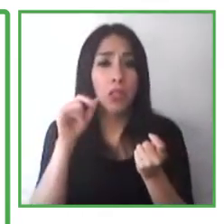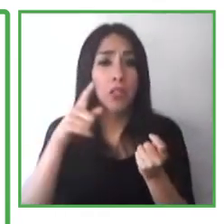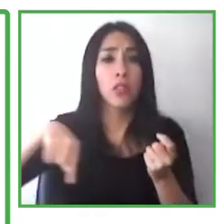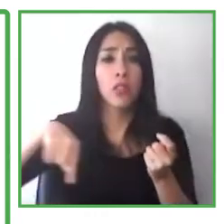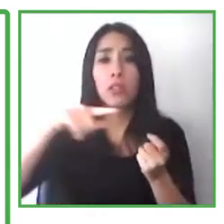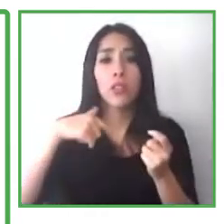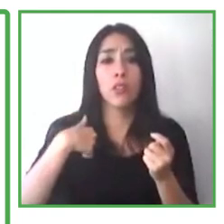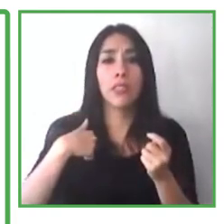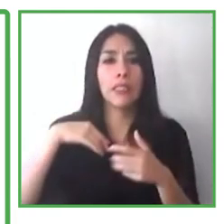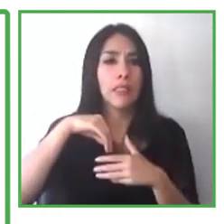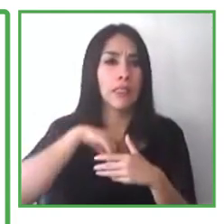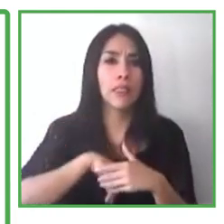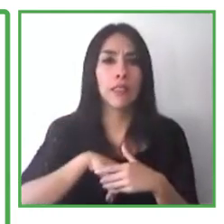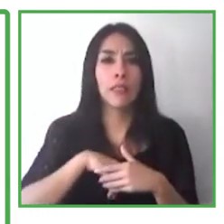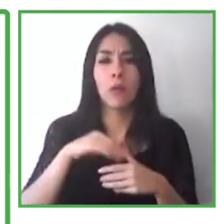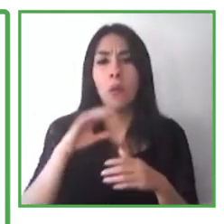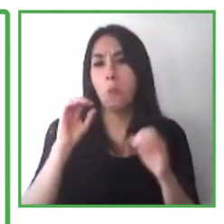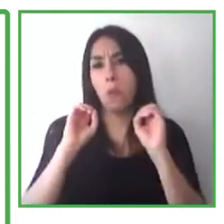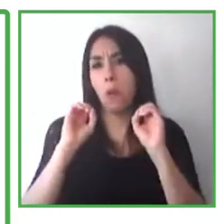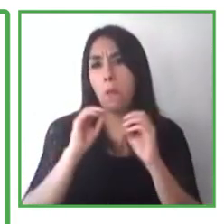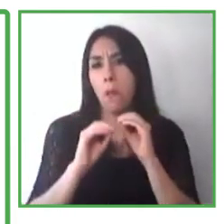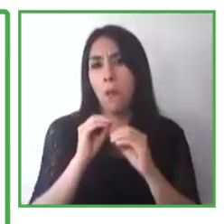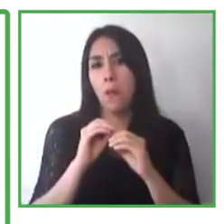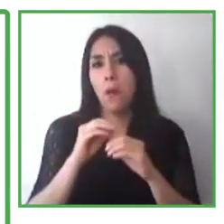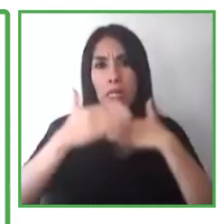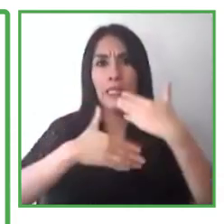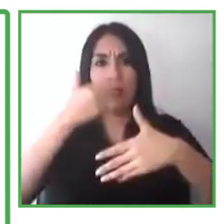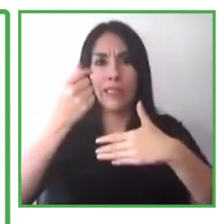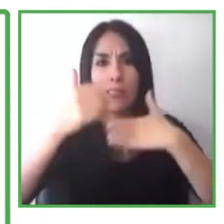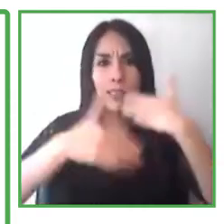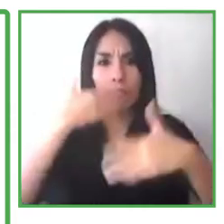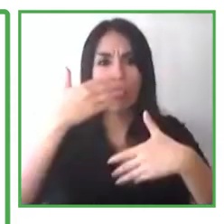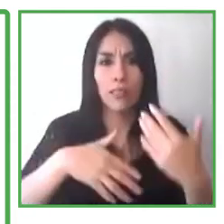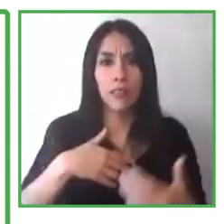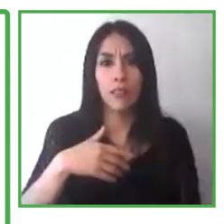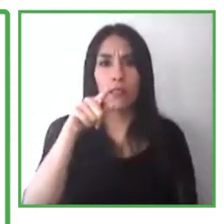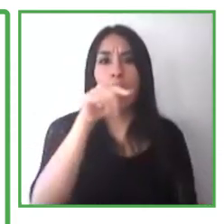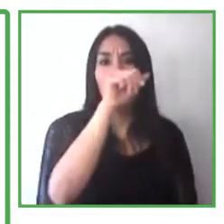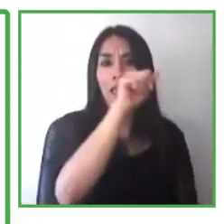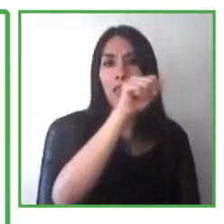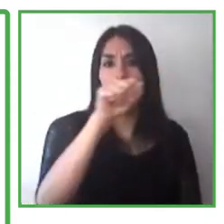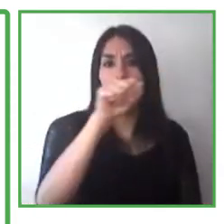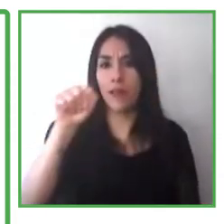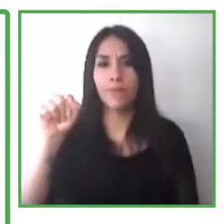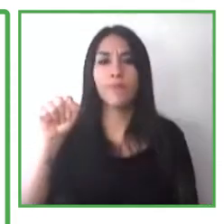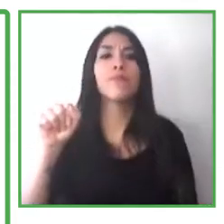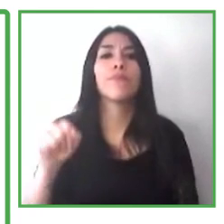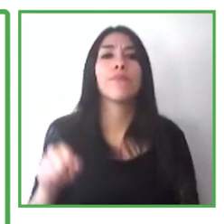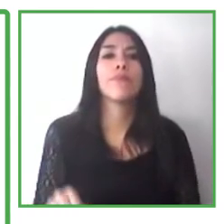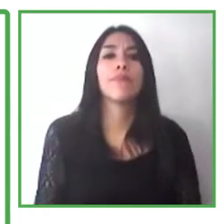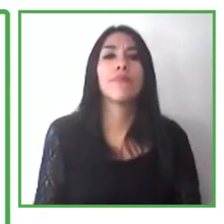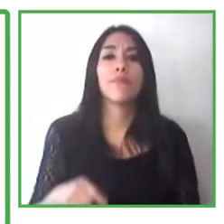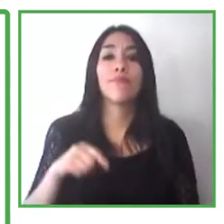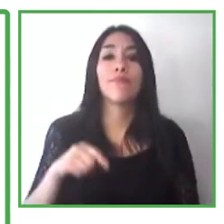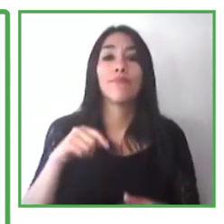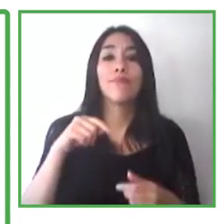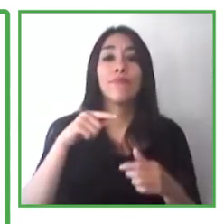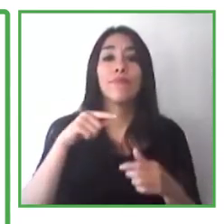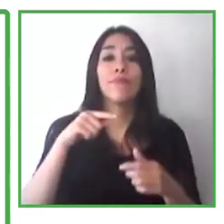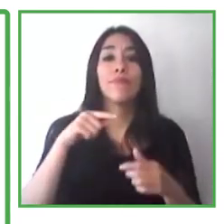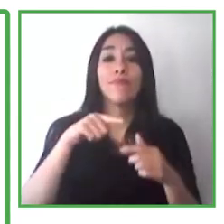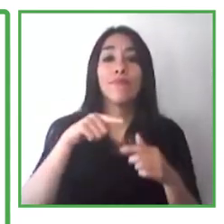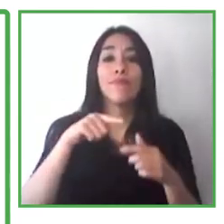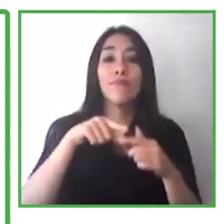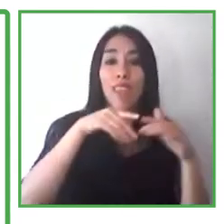the three A's, the first two A's, accessibility and accommodation may be complex to put in place because they require